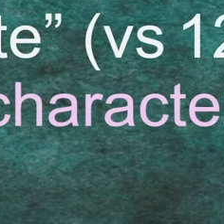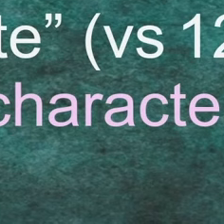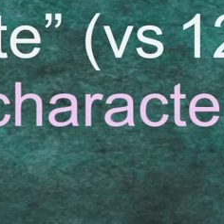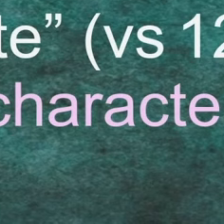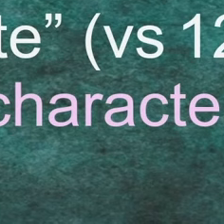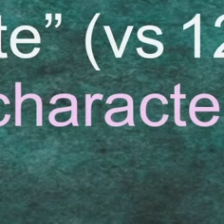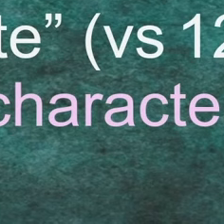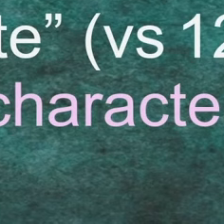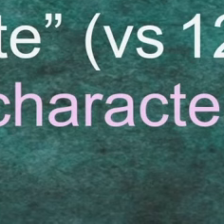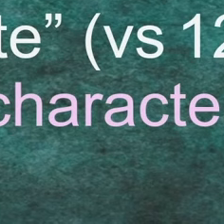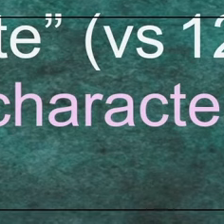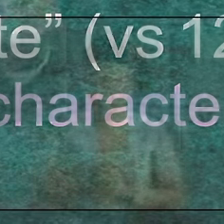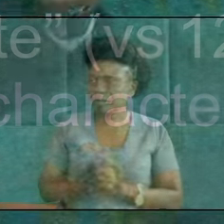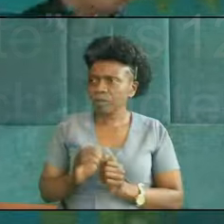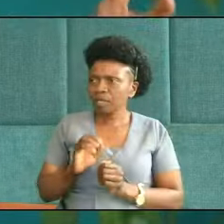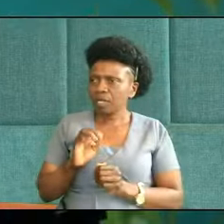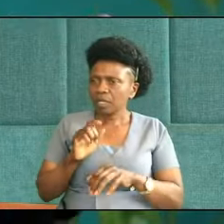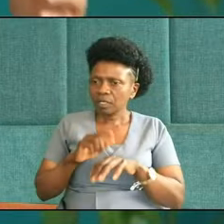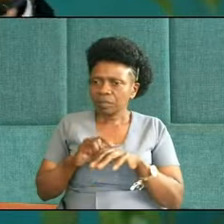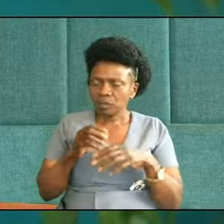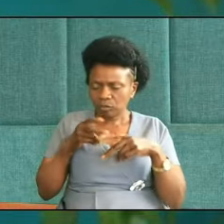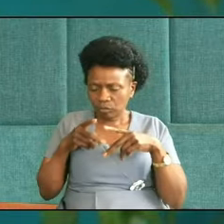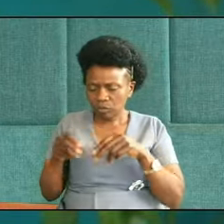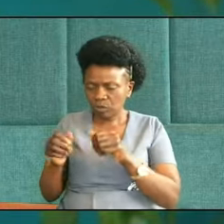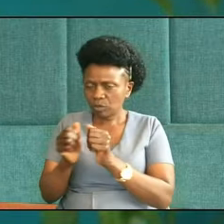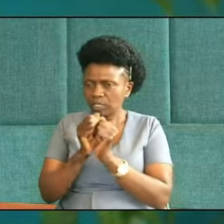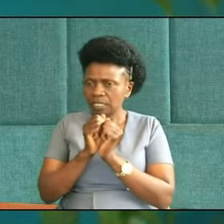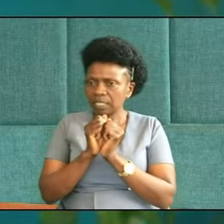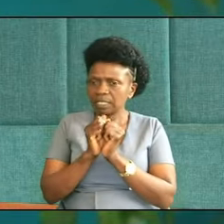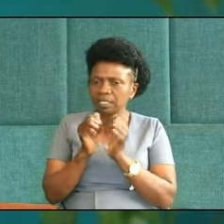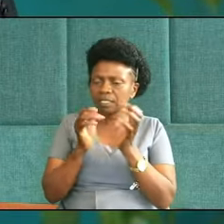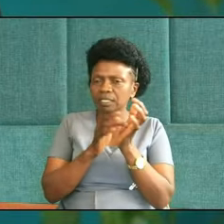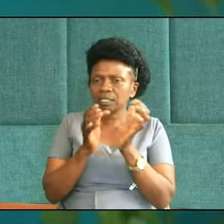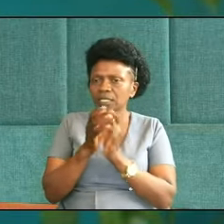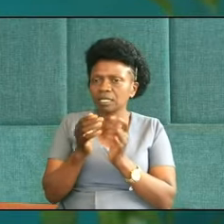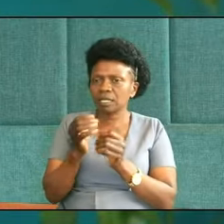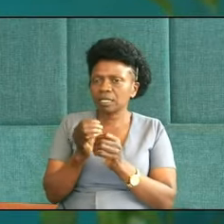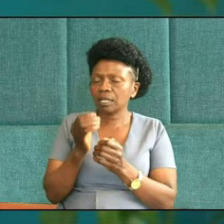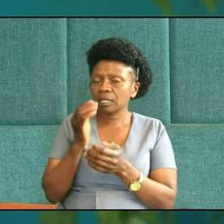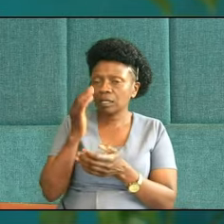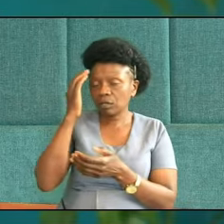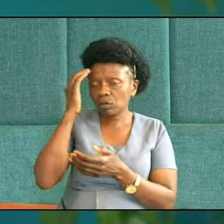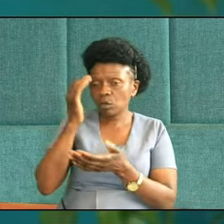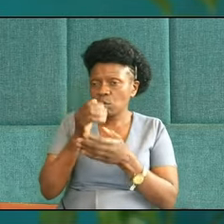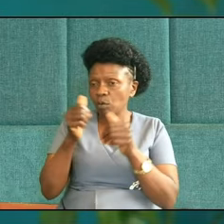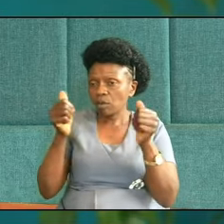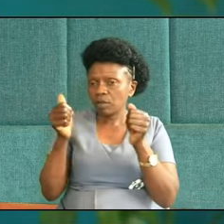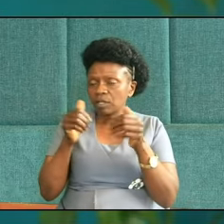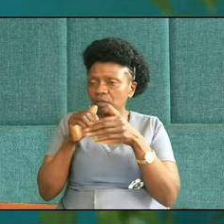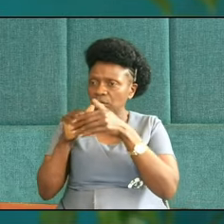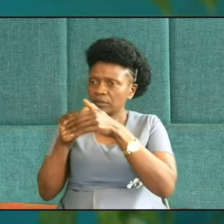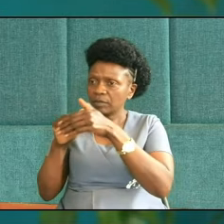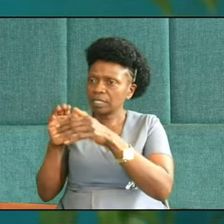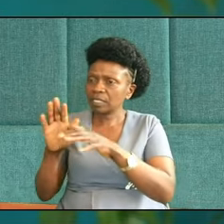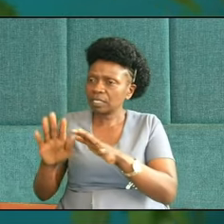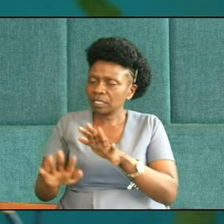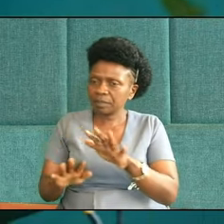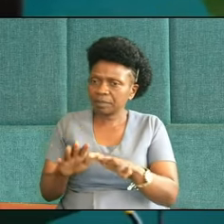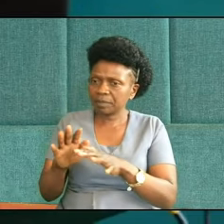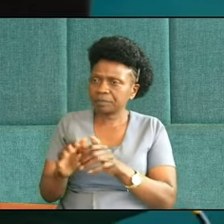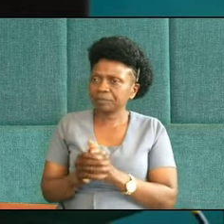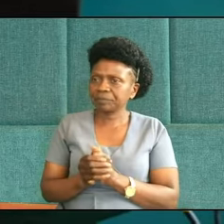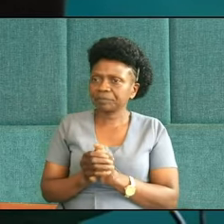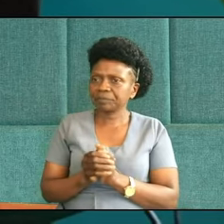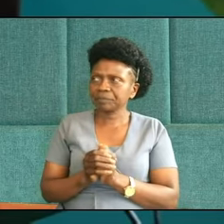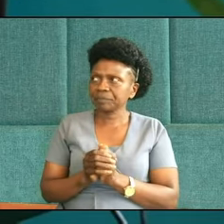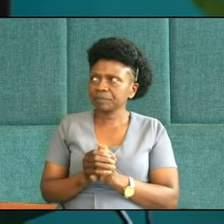walking with Jesus and make sure we are following His guidance, there is that danger. Sadly, in the story of Judah,